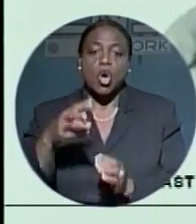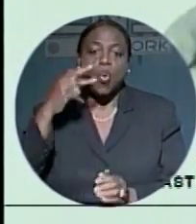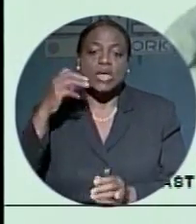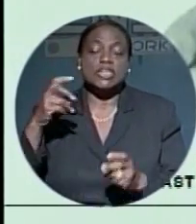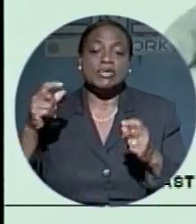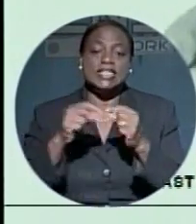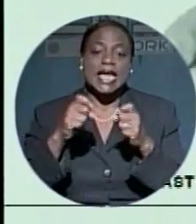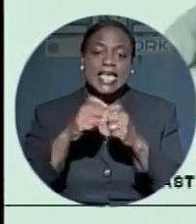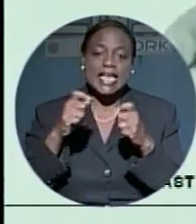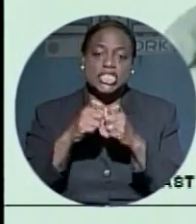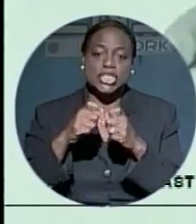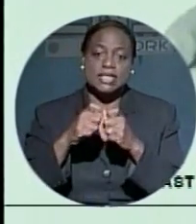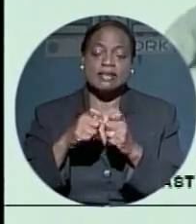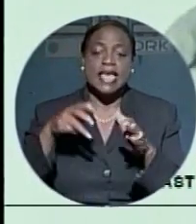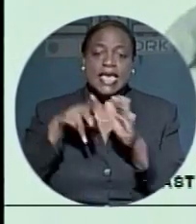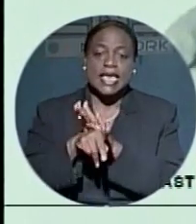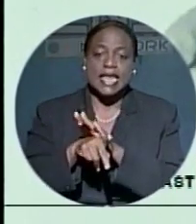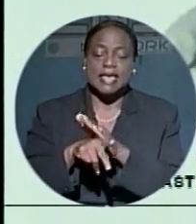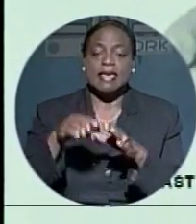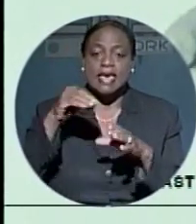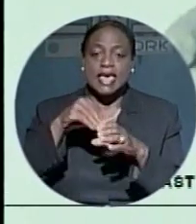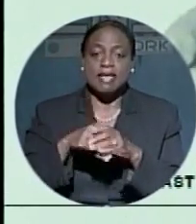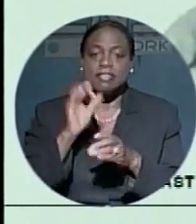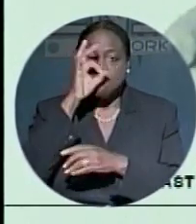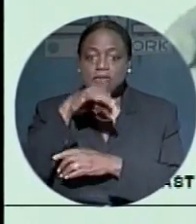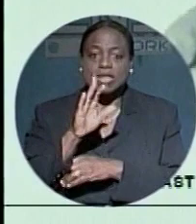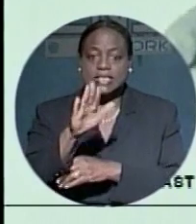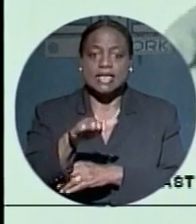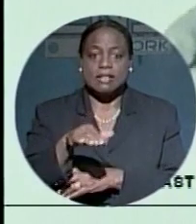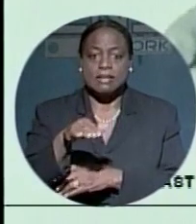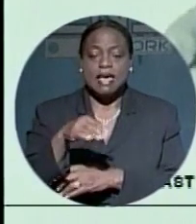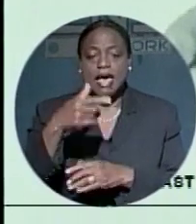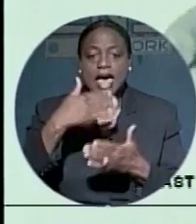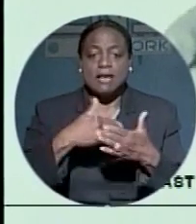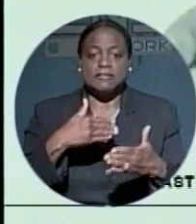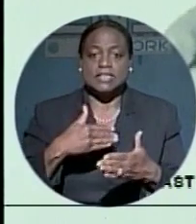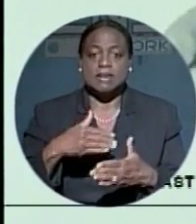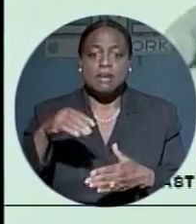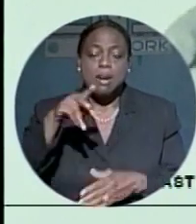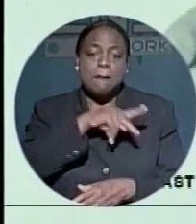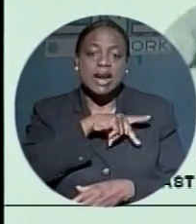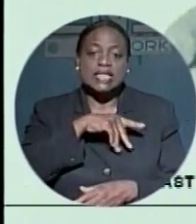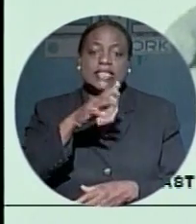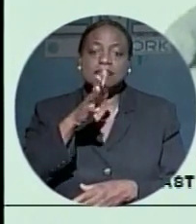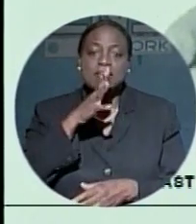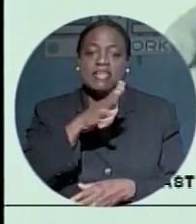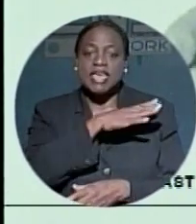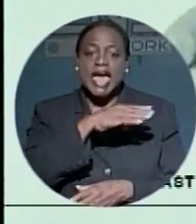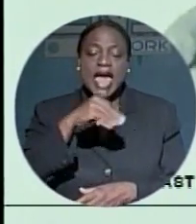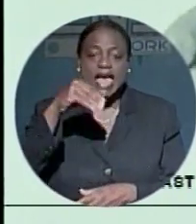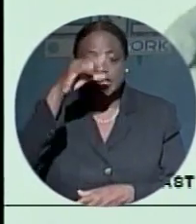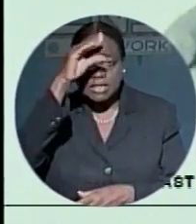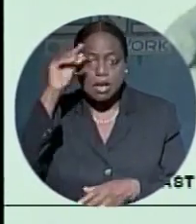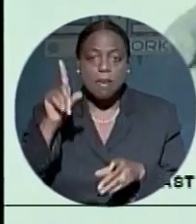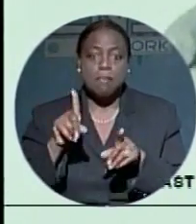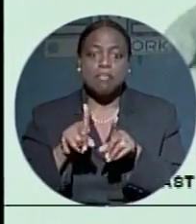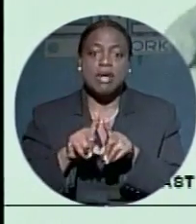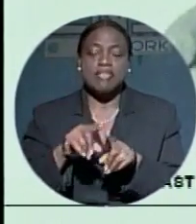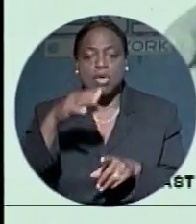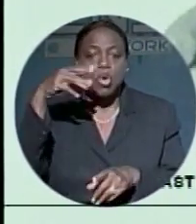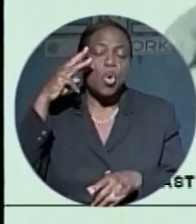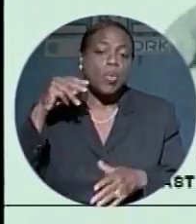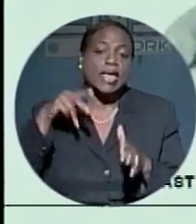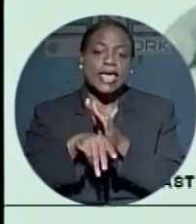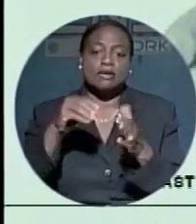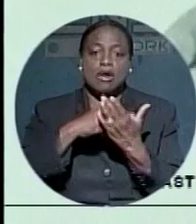in the Fox Hill community for Pratt's mother and brother, Rosemary Bennett Wright, and her 7-year-old son, Jaquil, on March